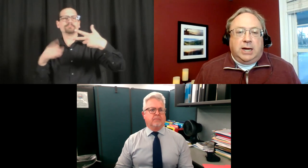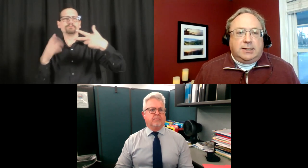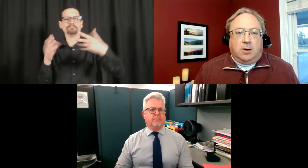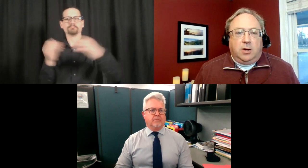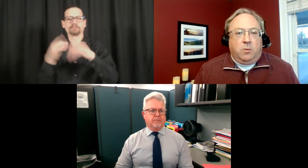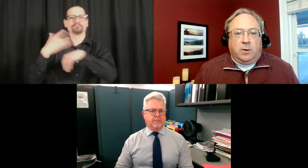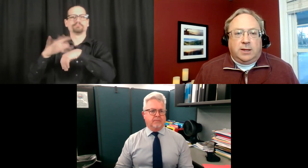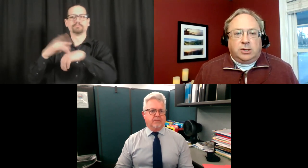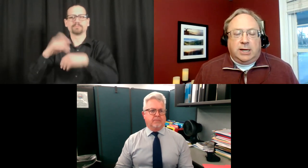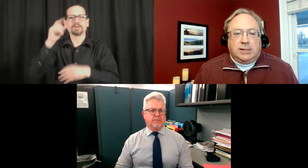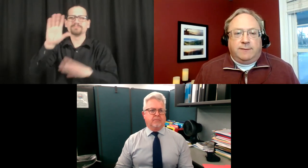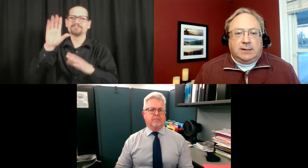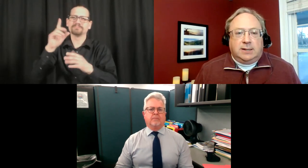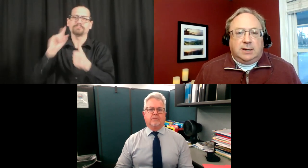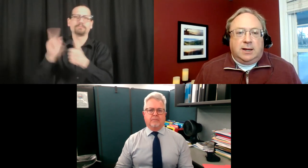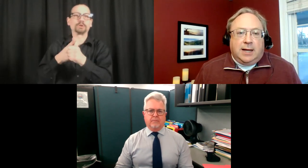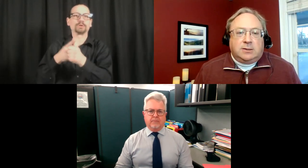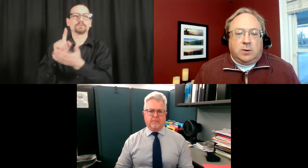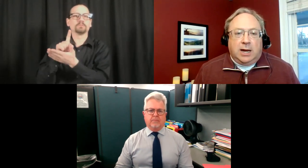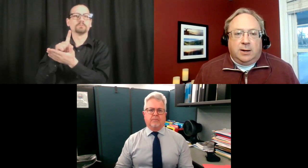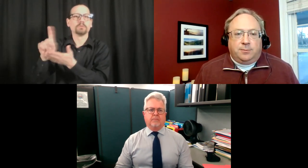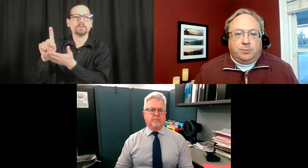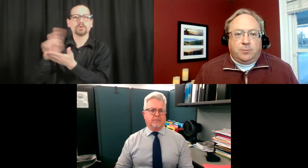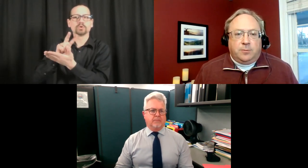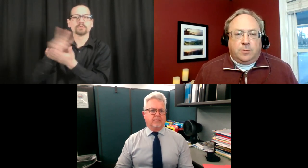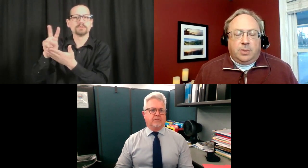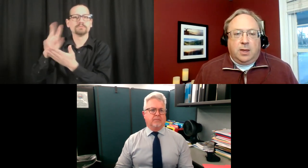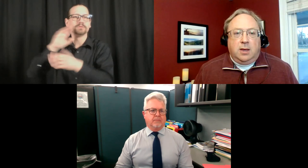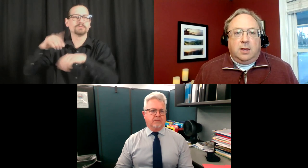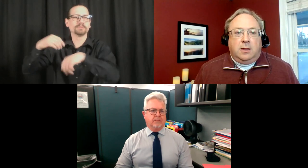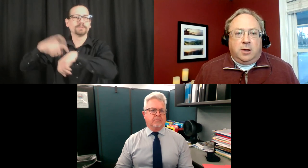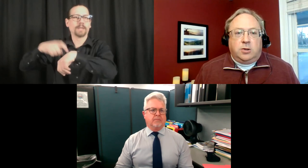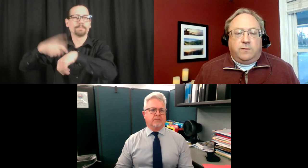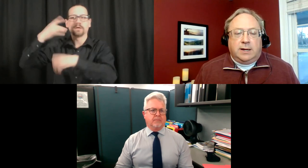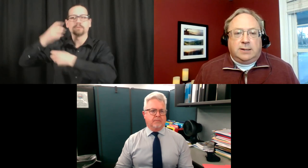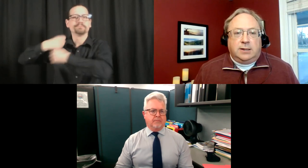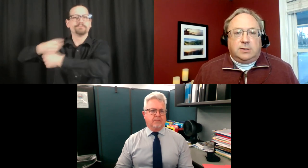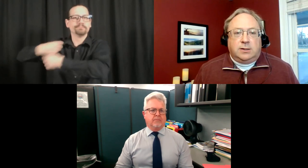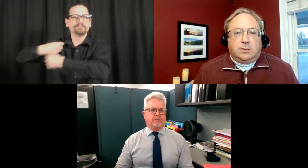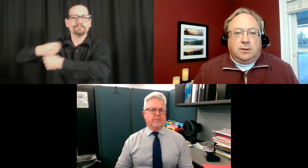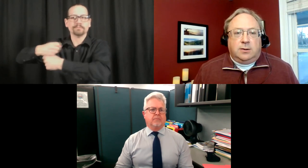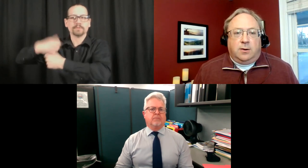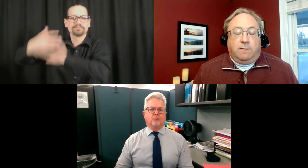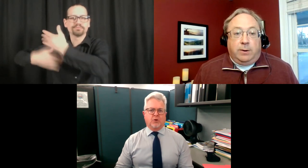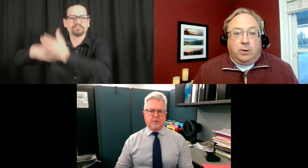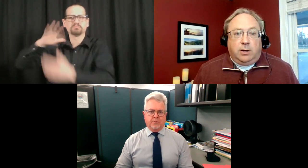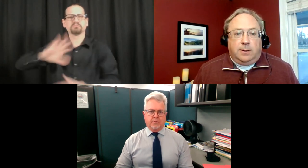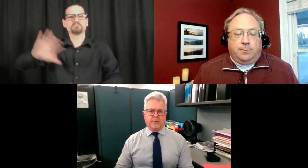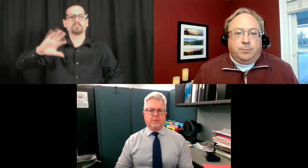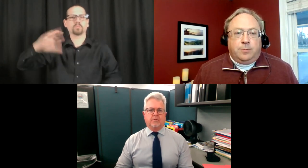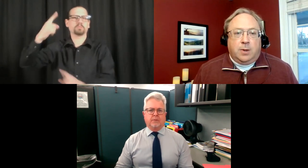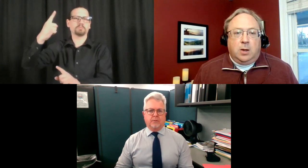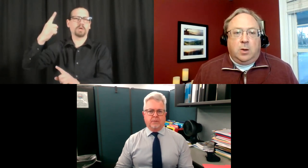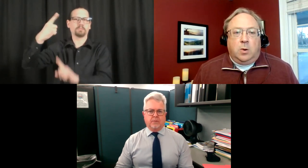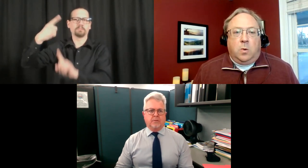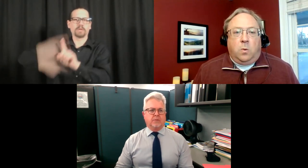So chances are you won't get the J&J vaccine and that's okay. The other two vaccines are very good.